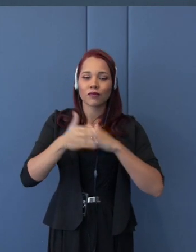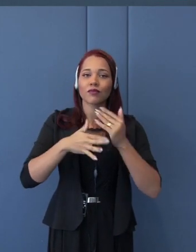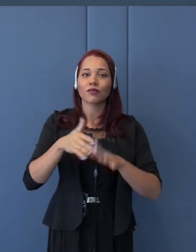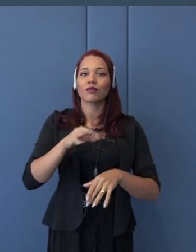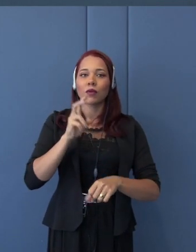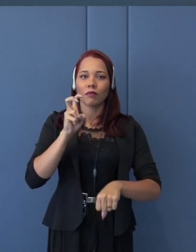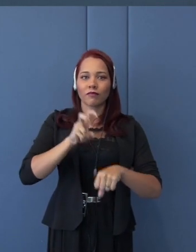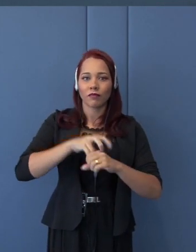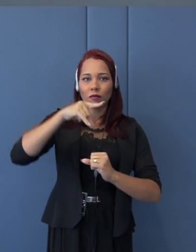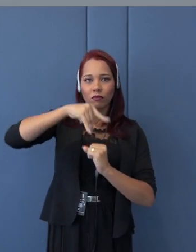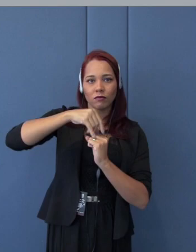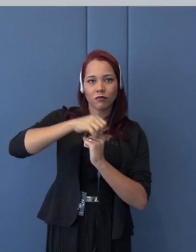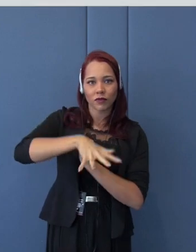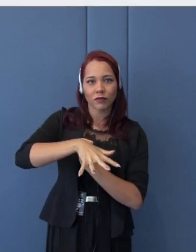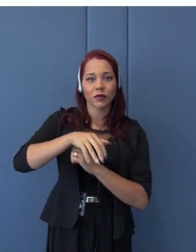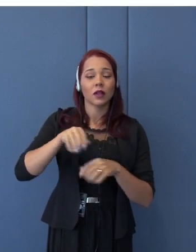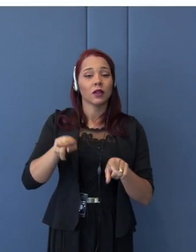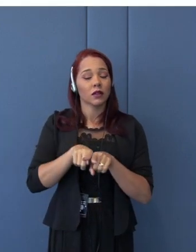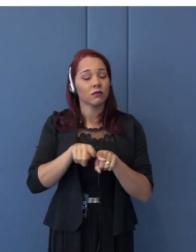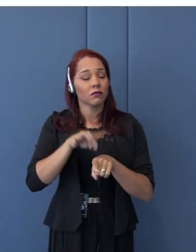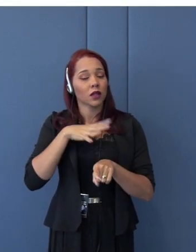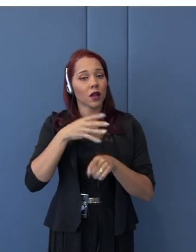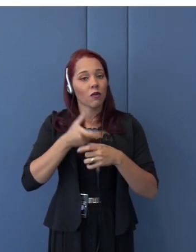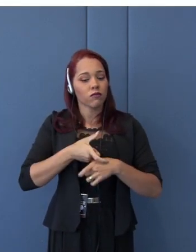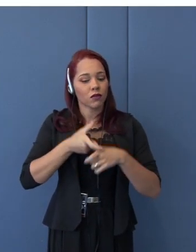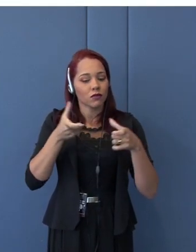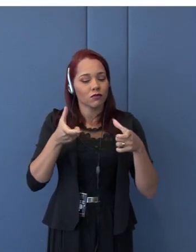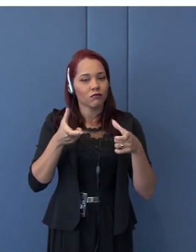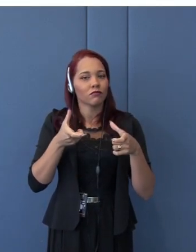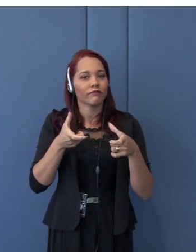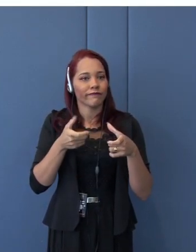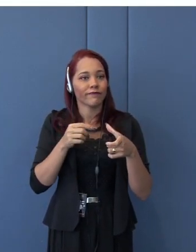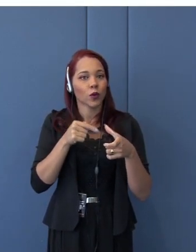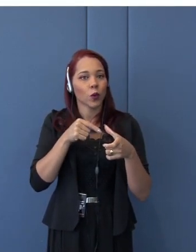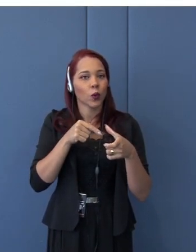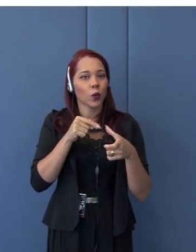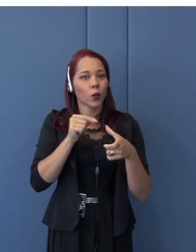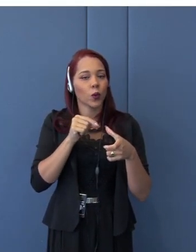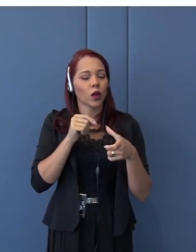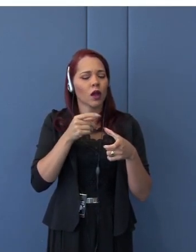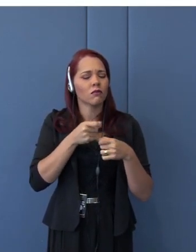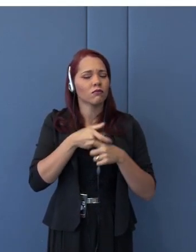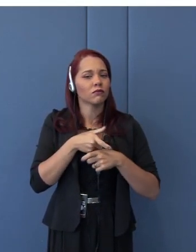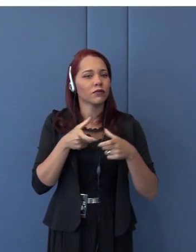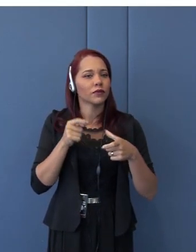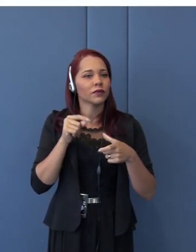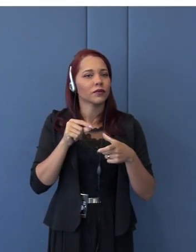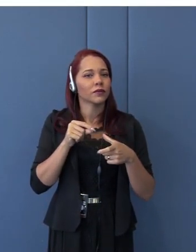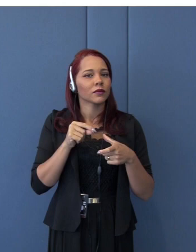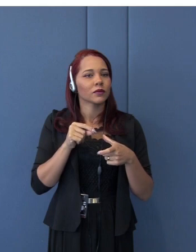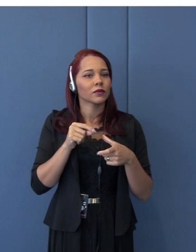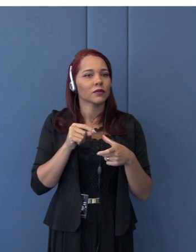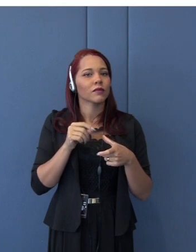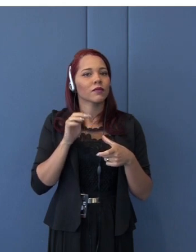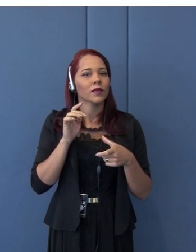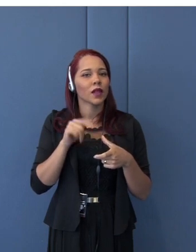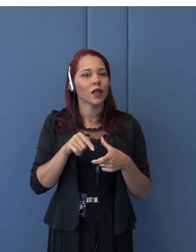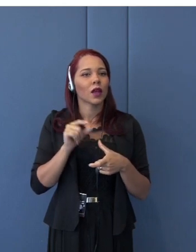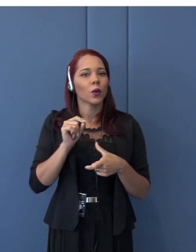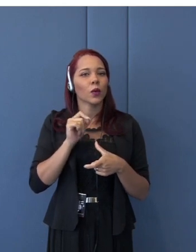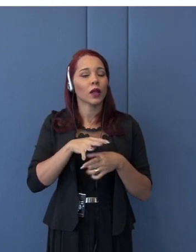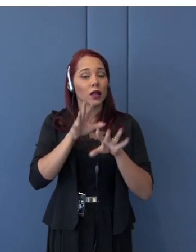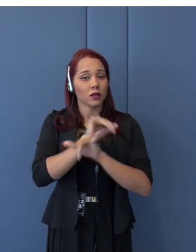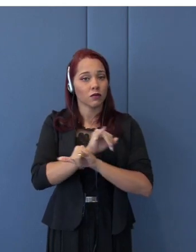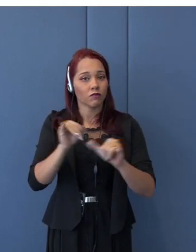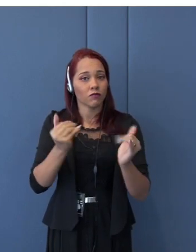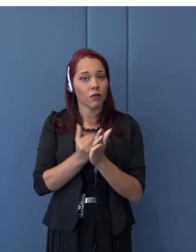also increased in number in the most recent report. So,